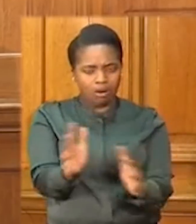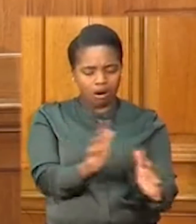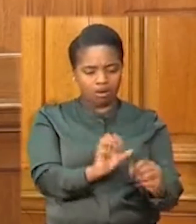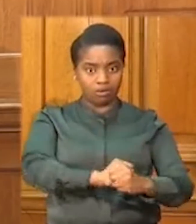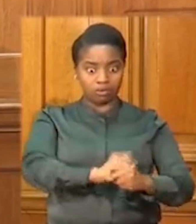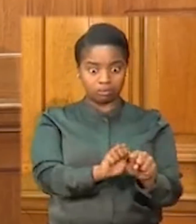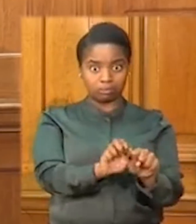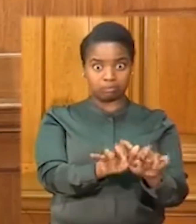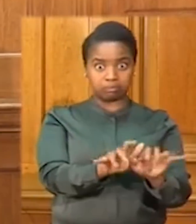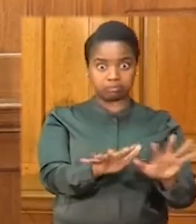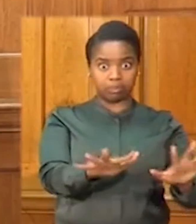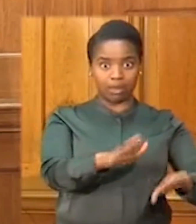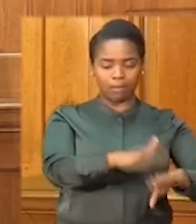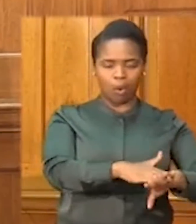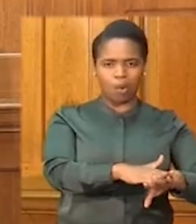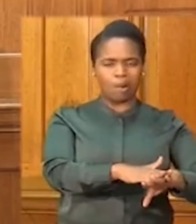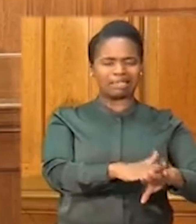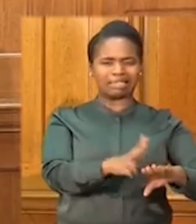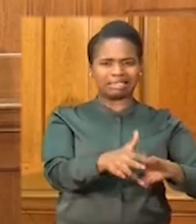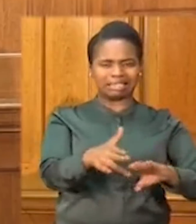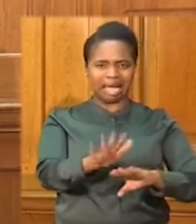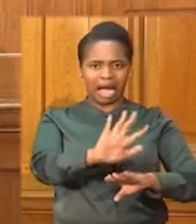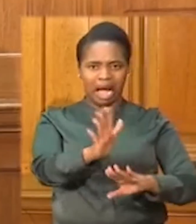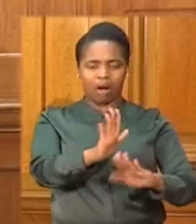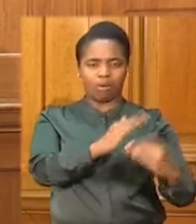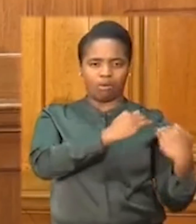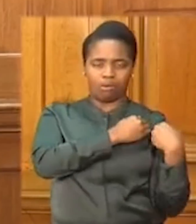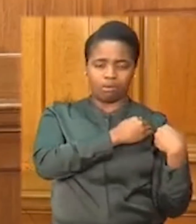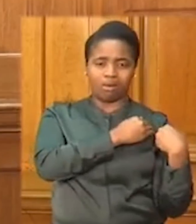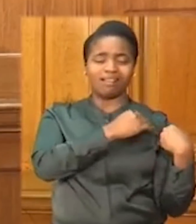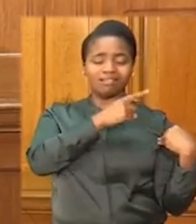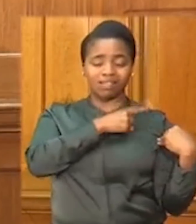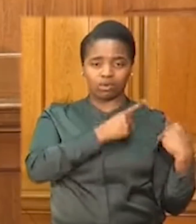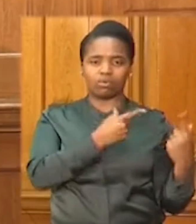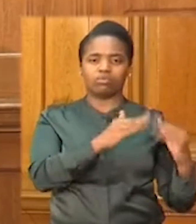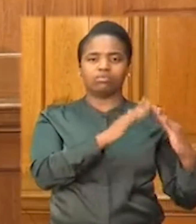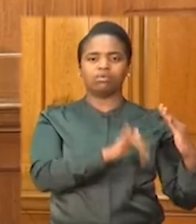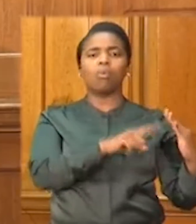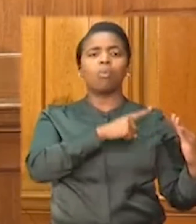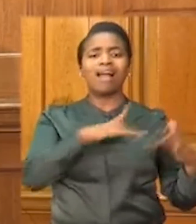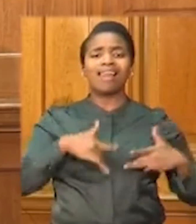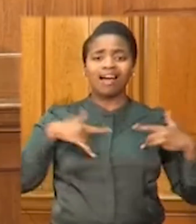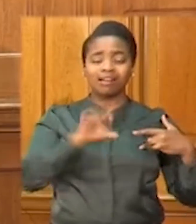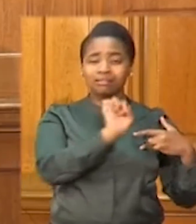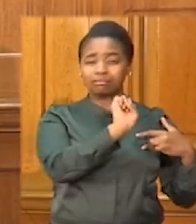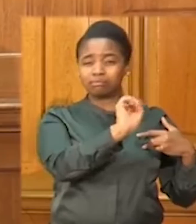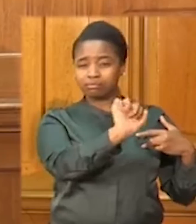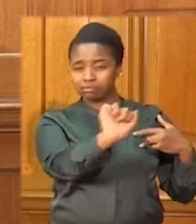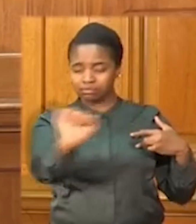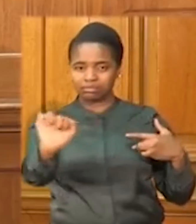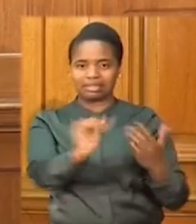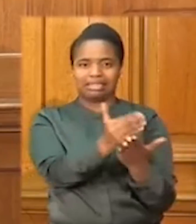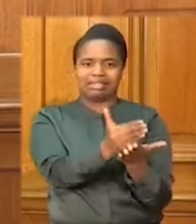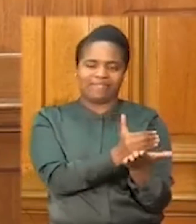and to thereby save tens of thousands of lives. While the nationwide